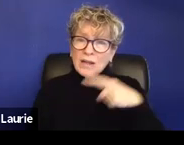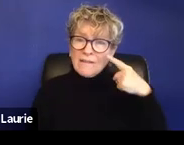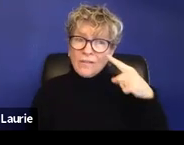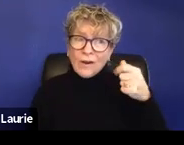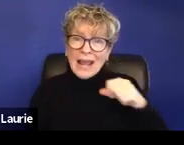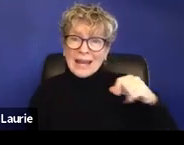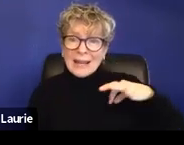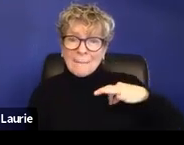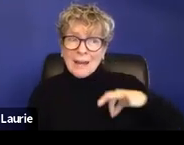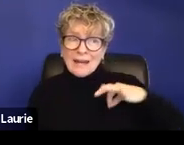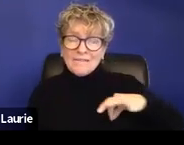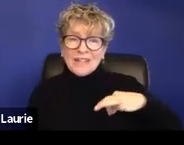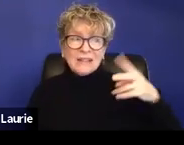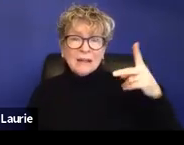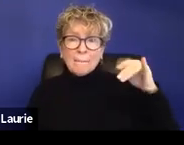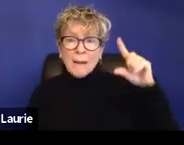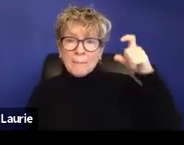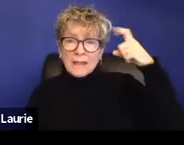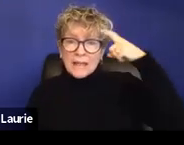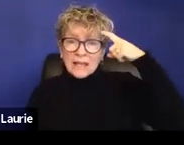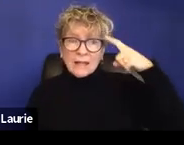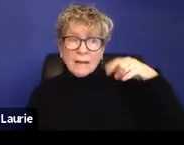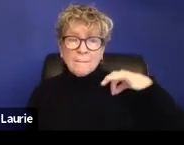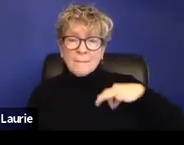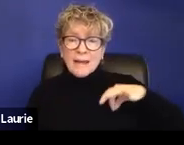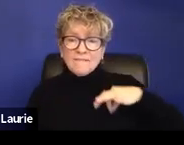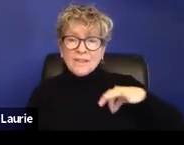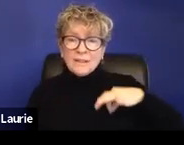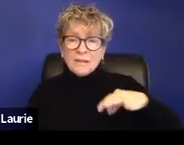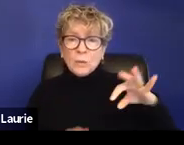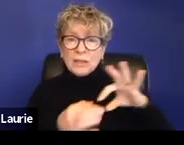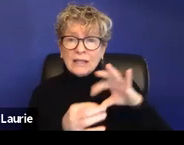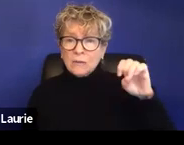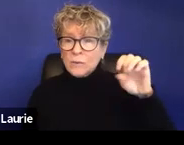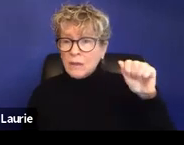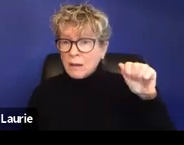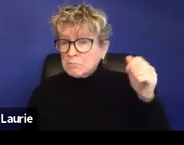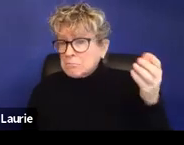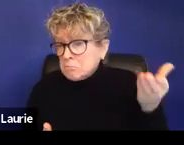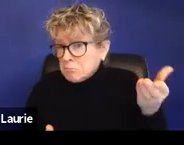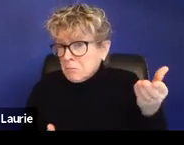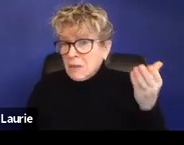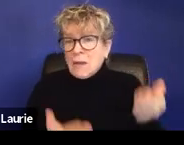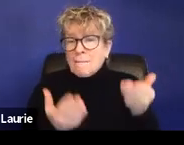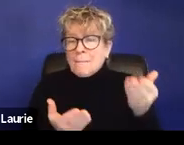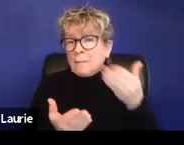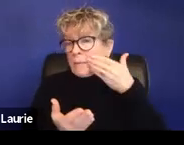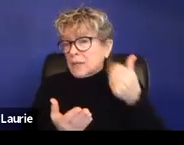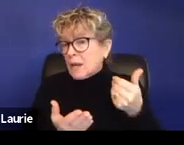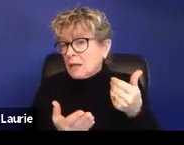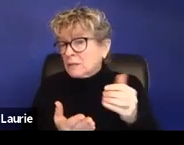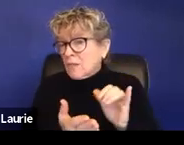benefits, any public benefits related to, um, the sexual assault, maybe because of the assault,